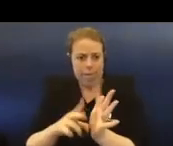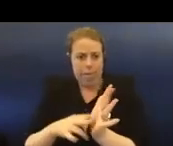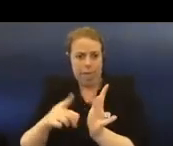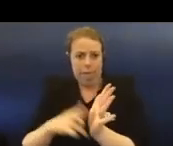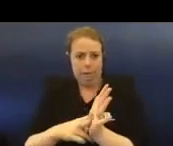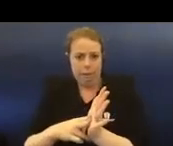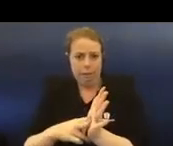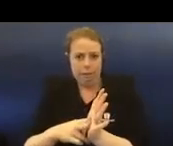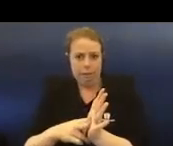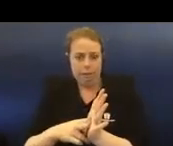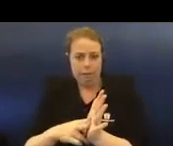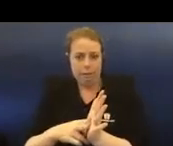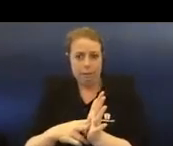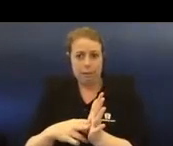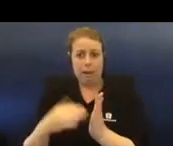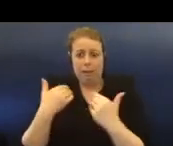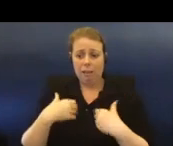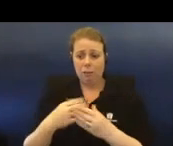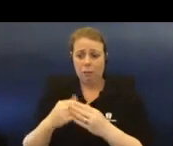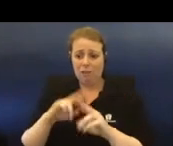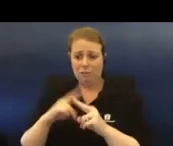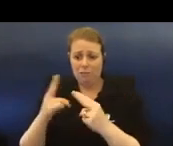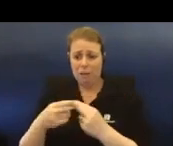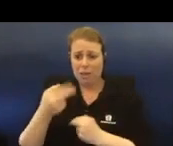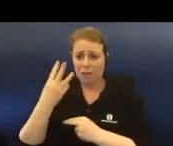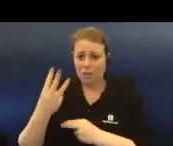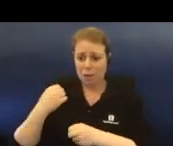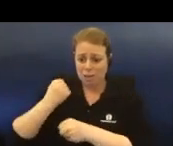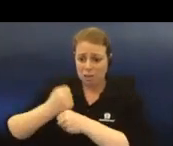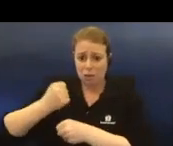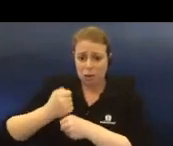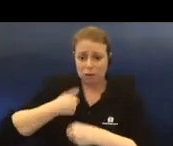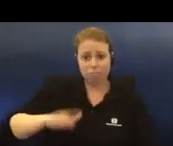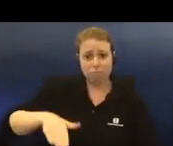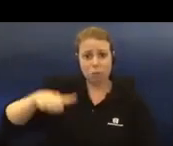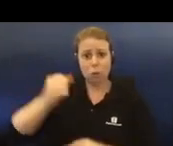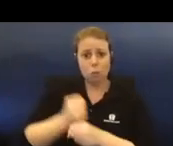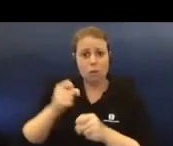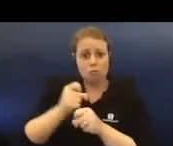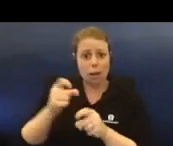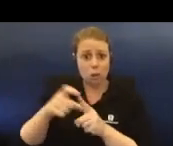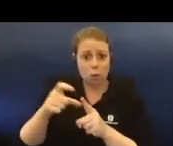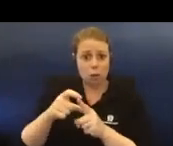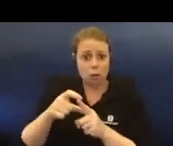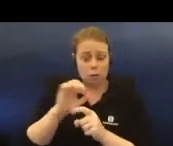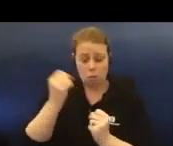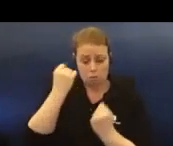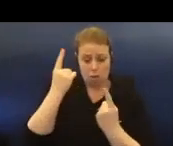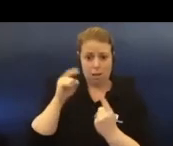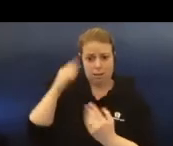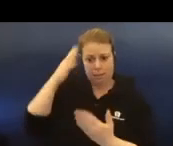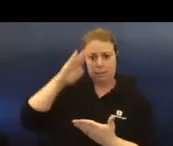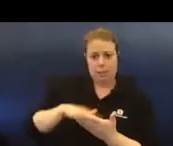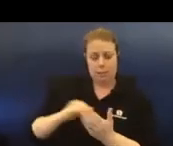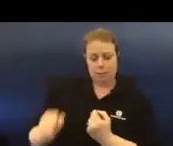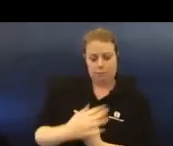family for three generations. I grew up playing with his granddaughter, not realising that this experience would come to inform my future